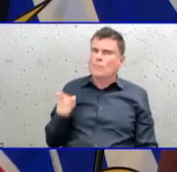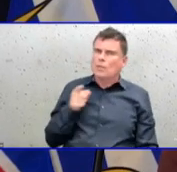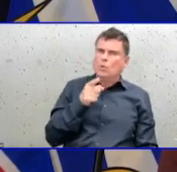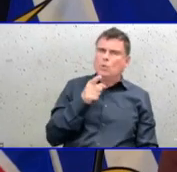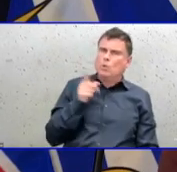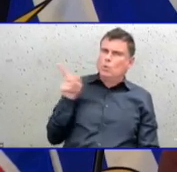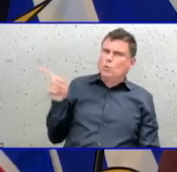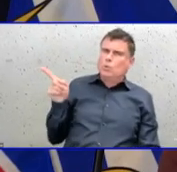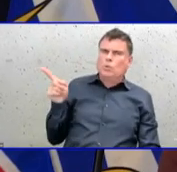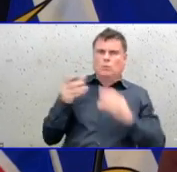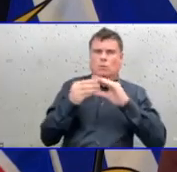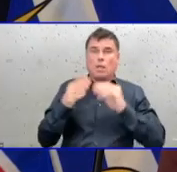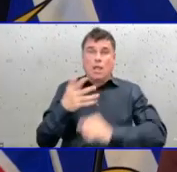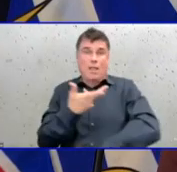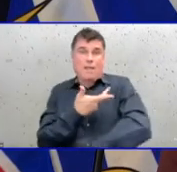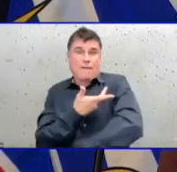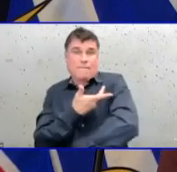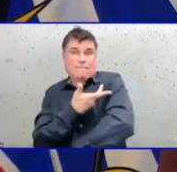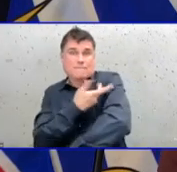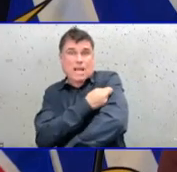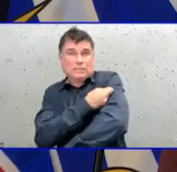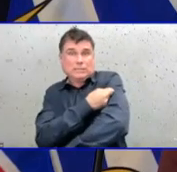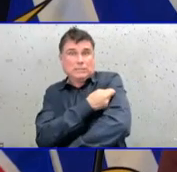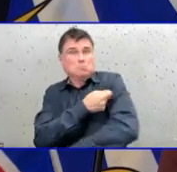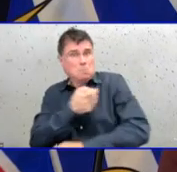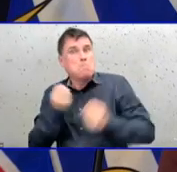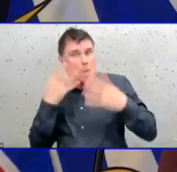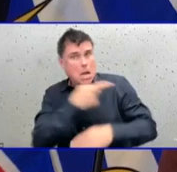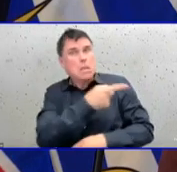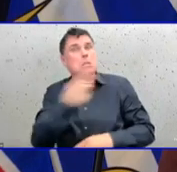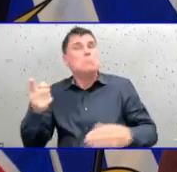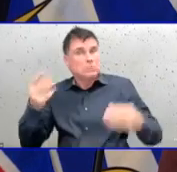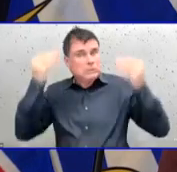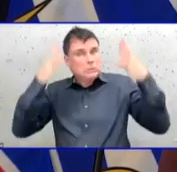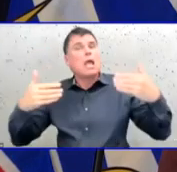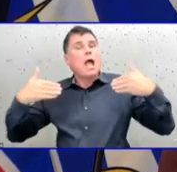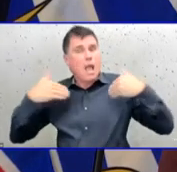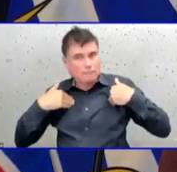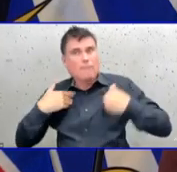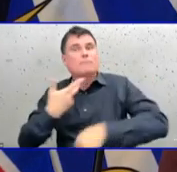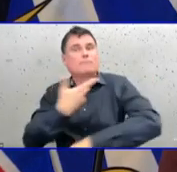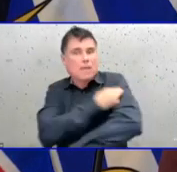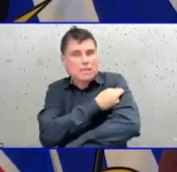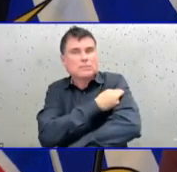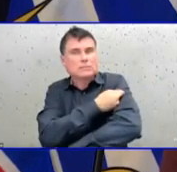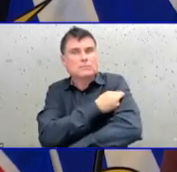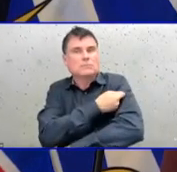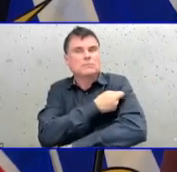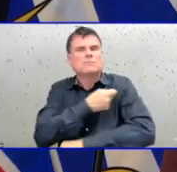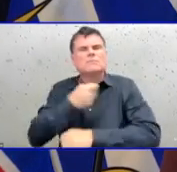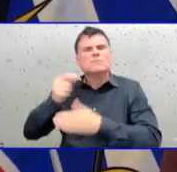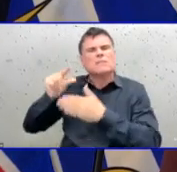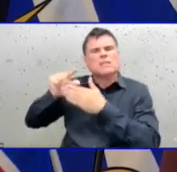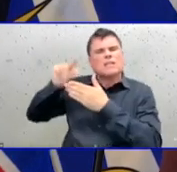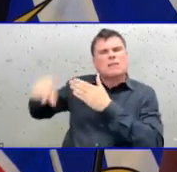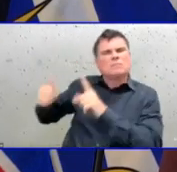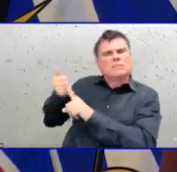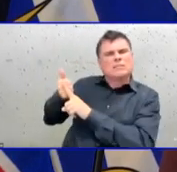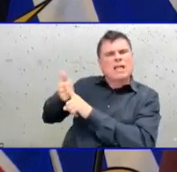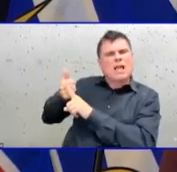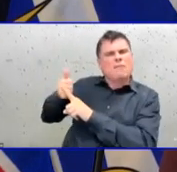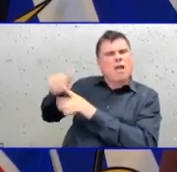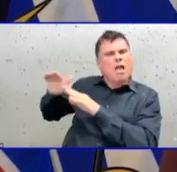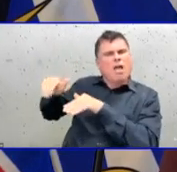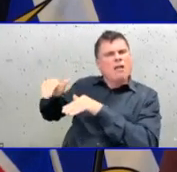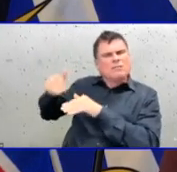individual school districts. So why do teachers not marry the same levels of workplace safety as someone working in a government